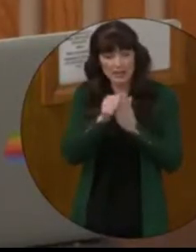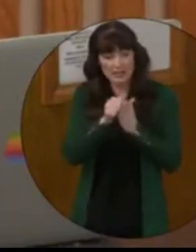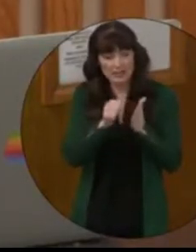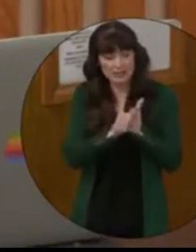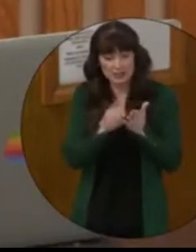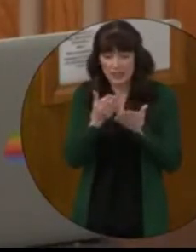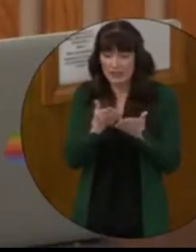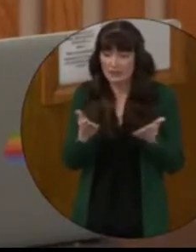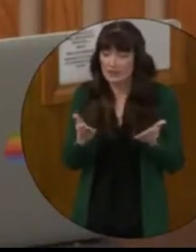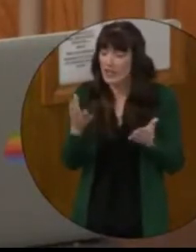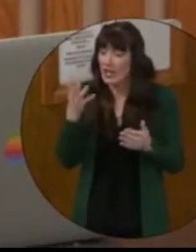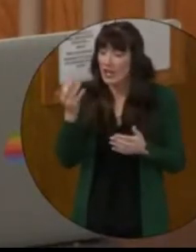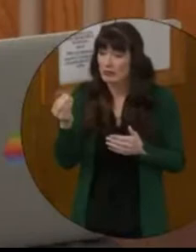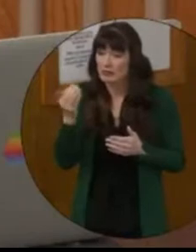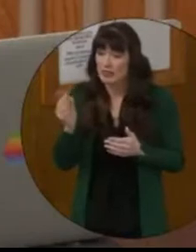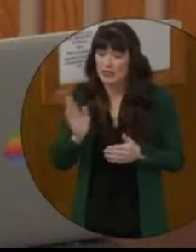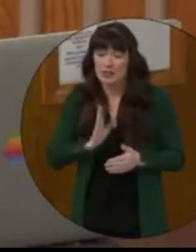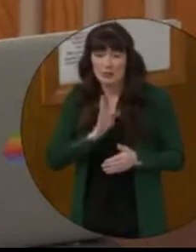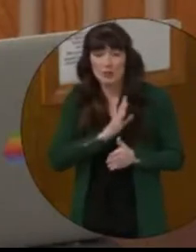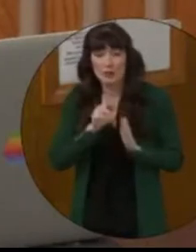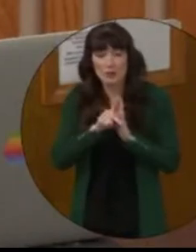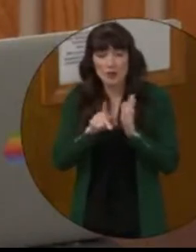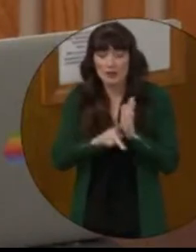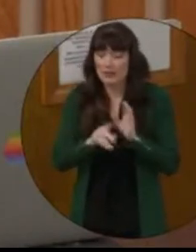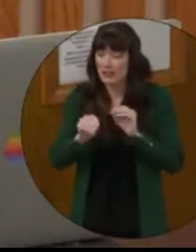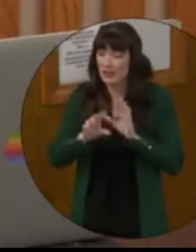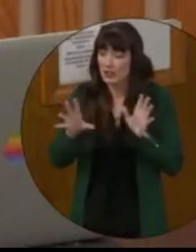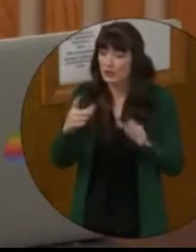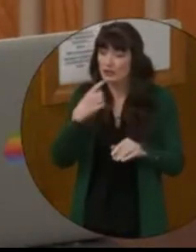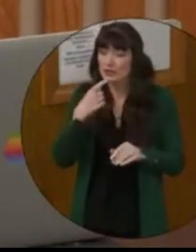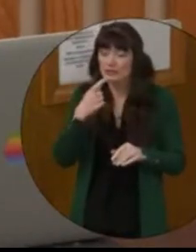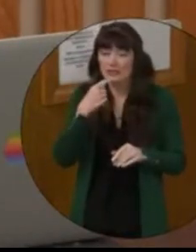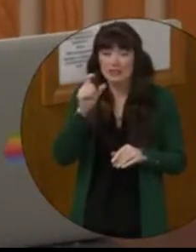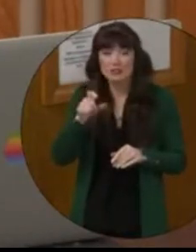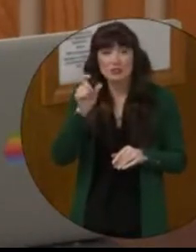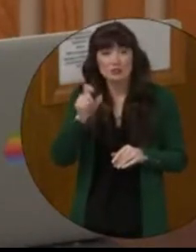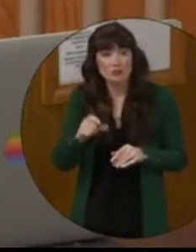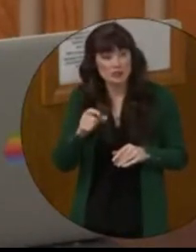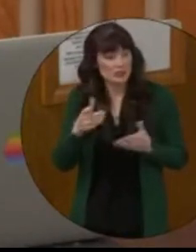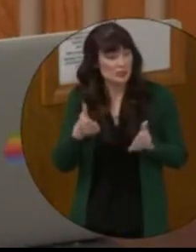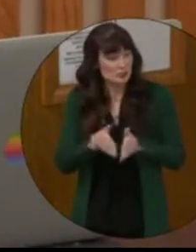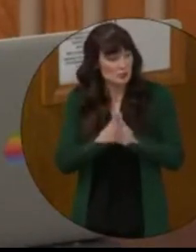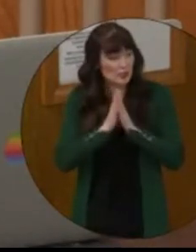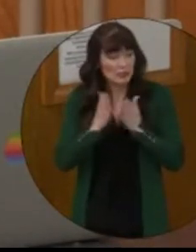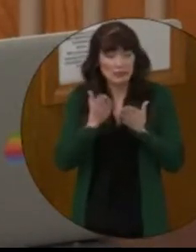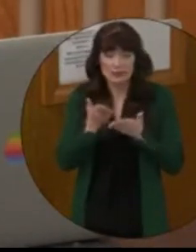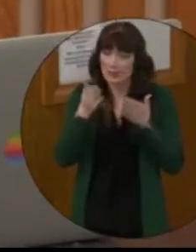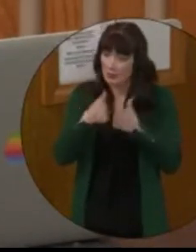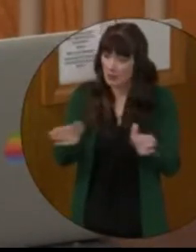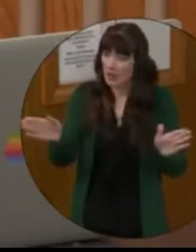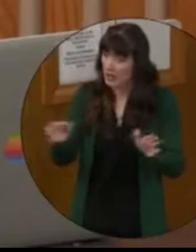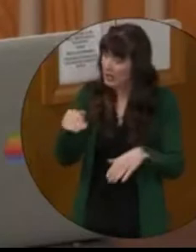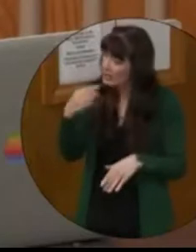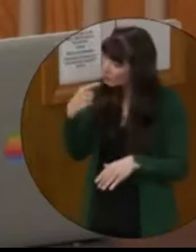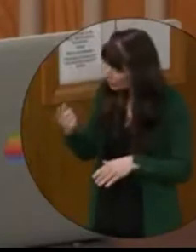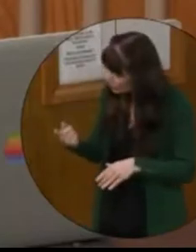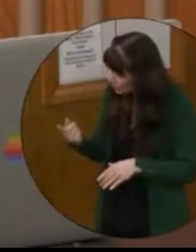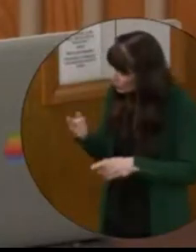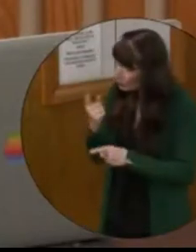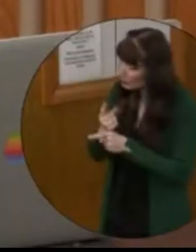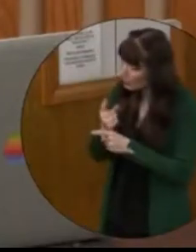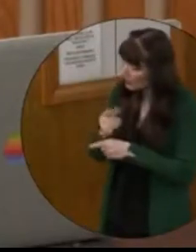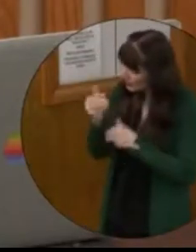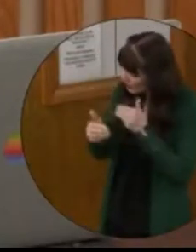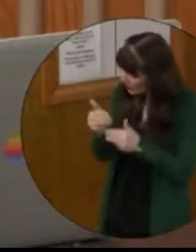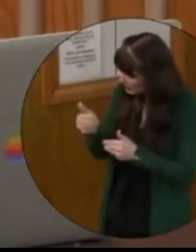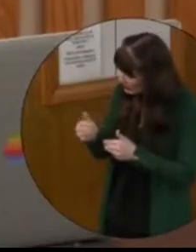outside the board policy, which clearly stated you needed to request the items in public. I advised you on the proper process after your